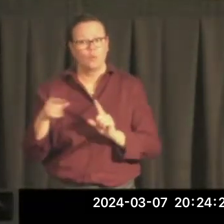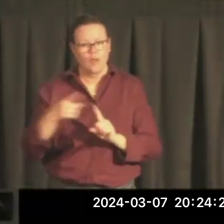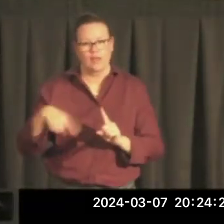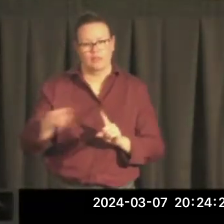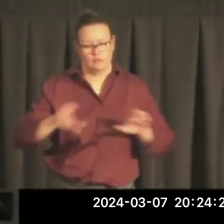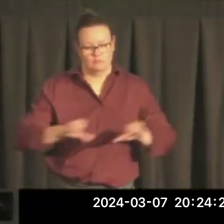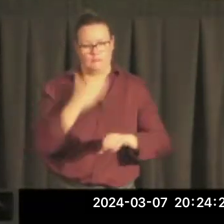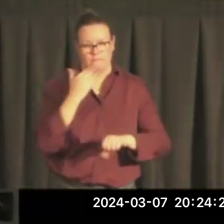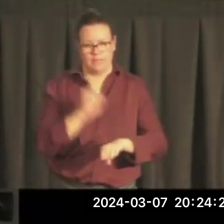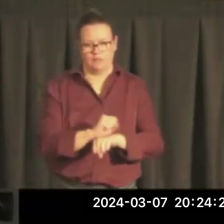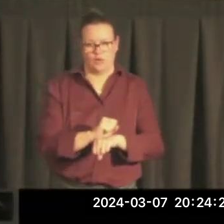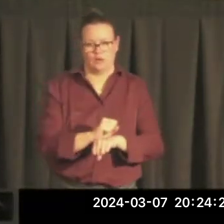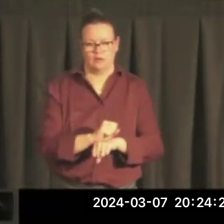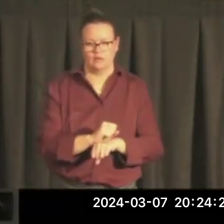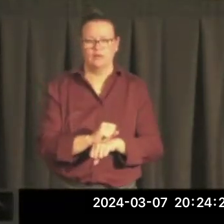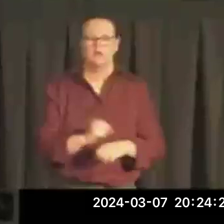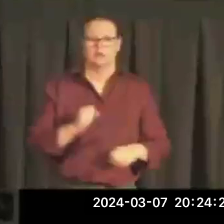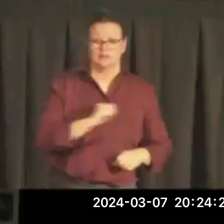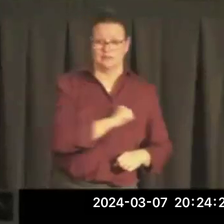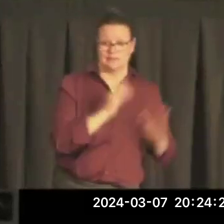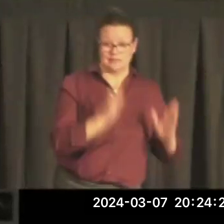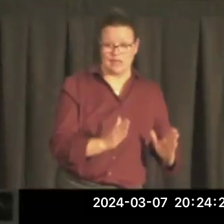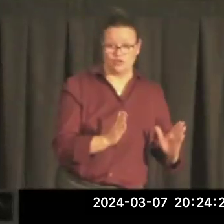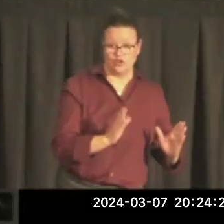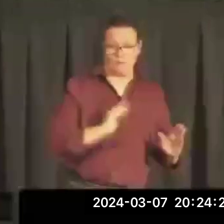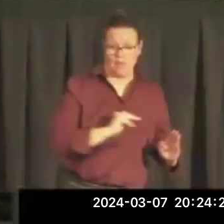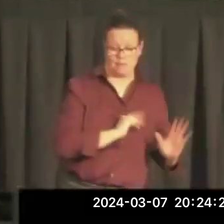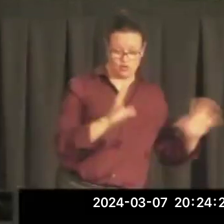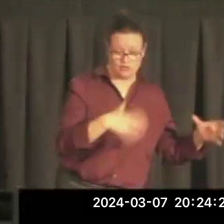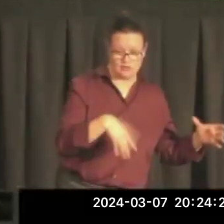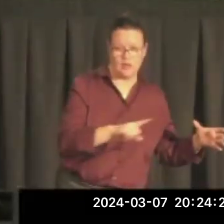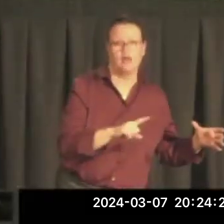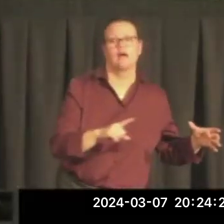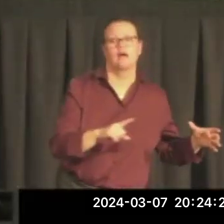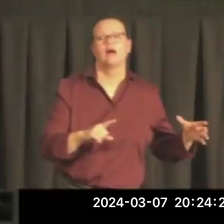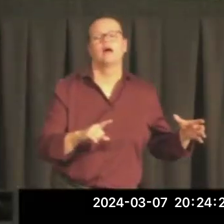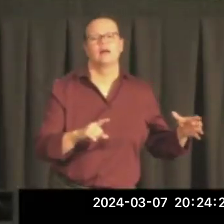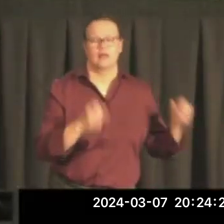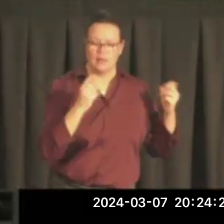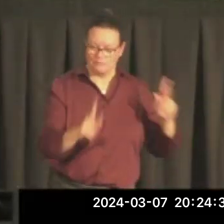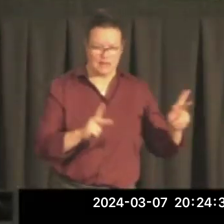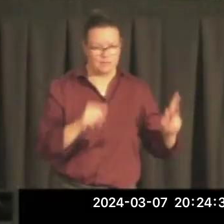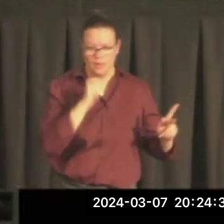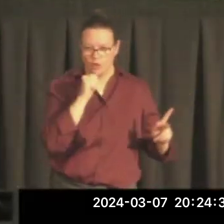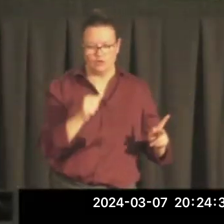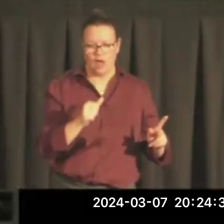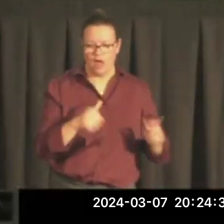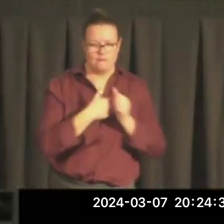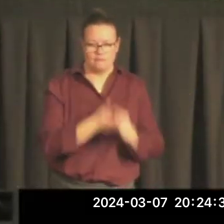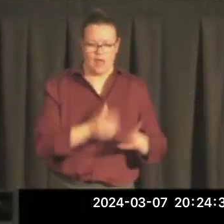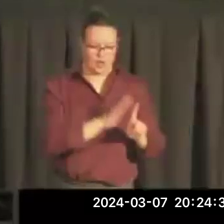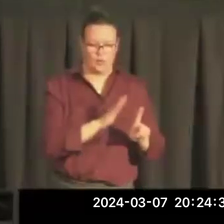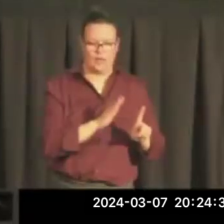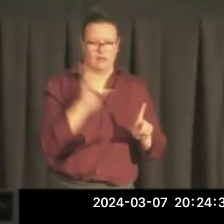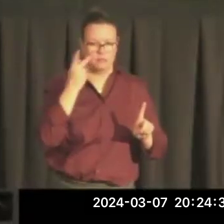Like many members of the Senate. I am not at the majority leaders party. Nor do I share his